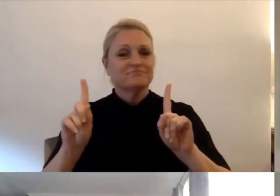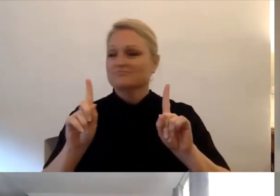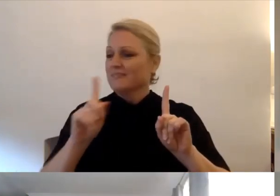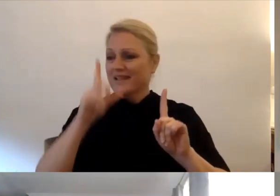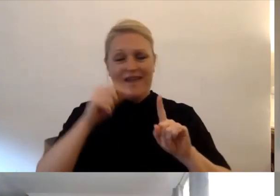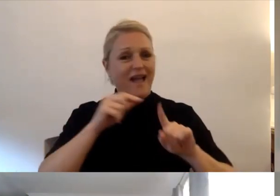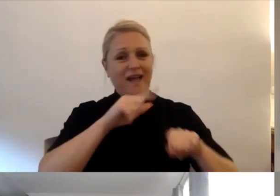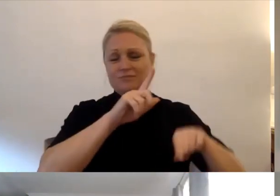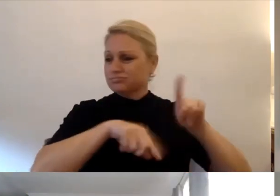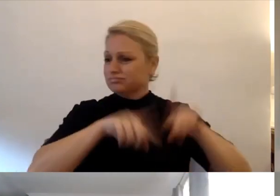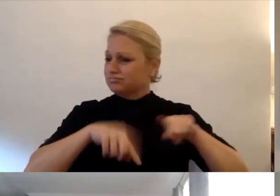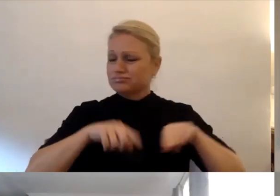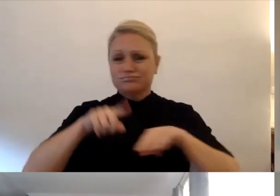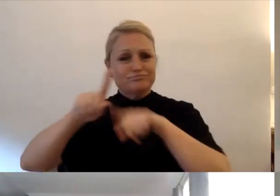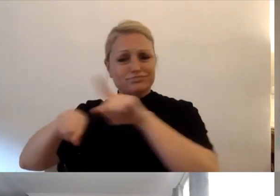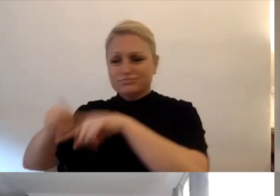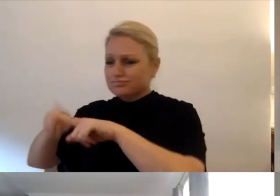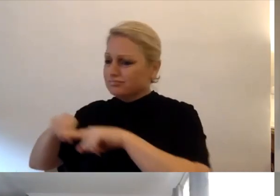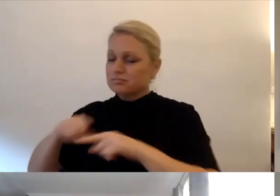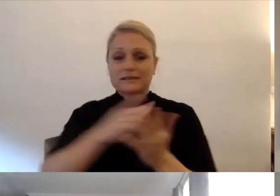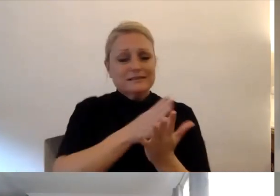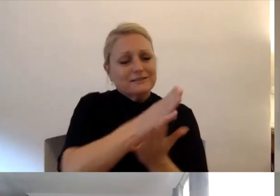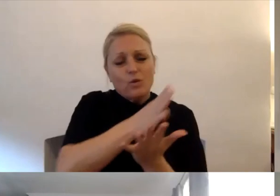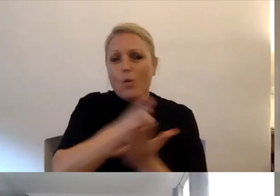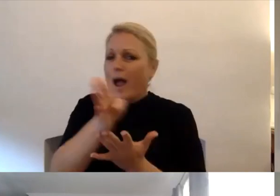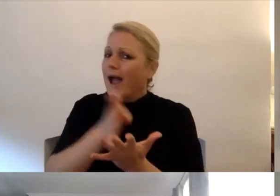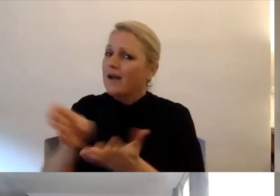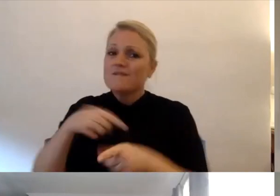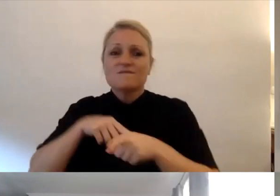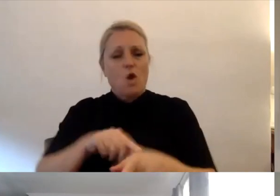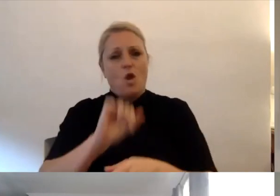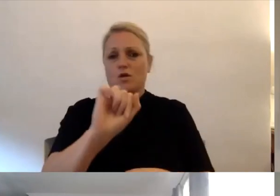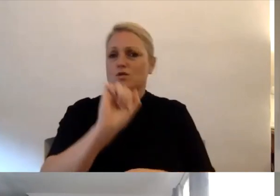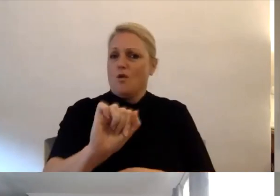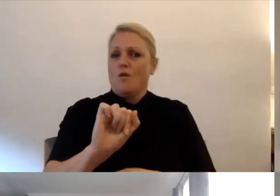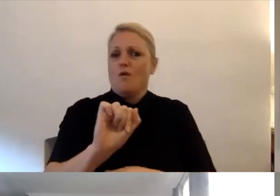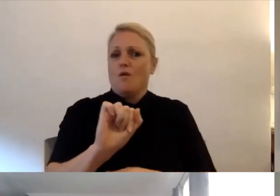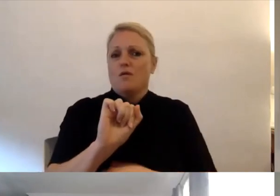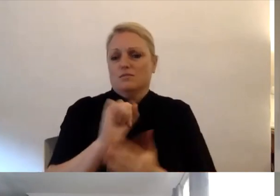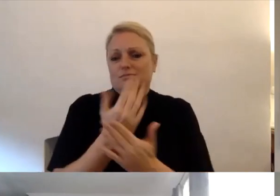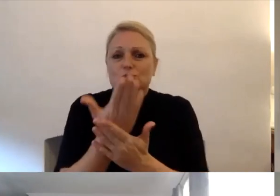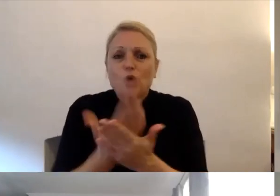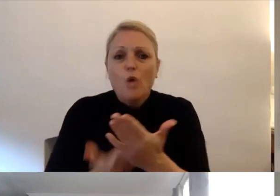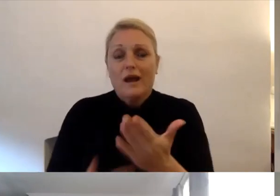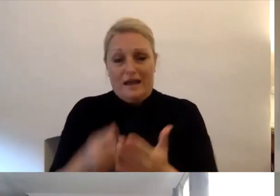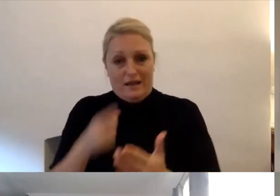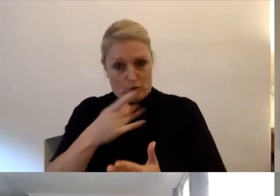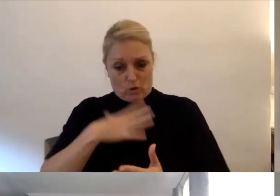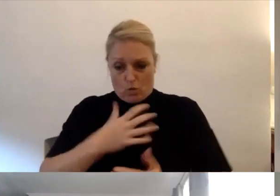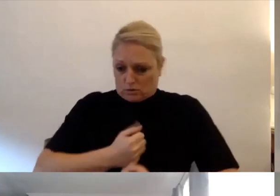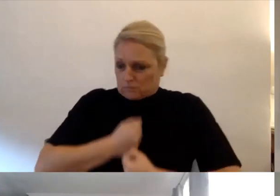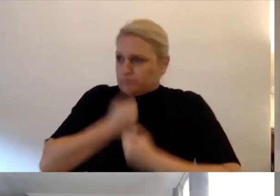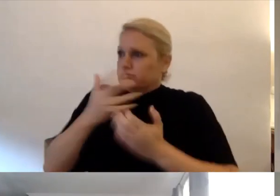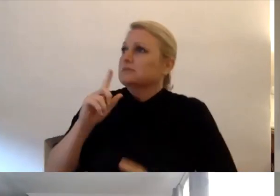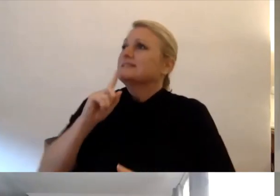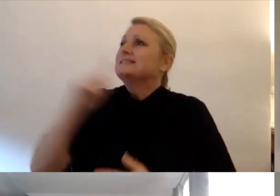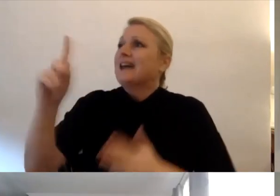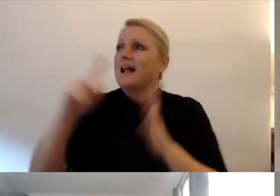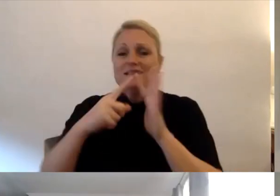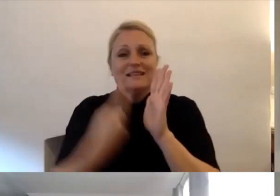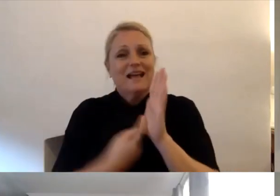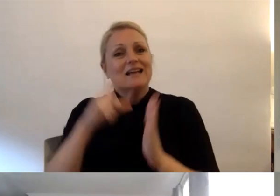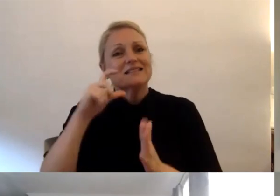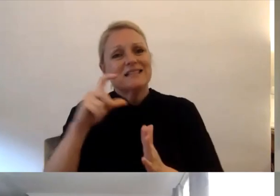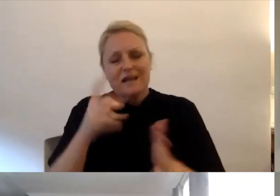go on an individual advocacy and individual counselling journey when they engage with the DRC. And we're very excited to provide you with the